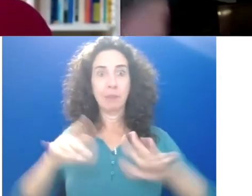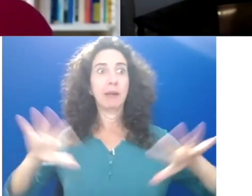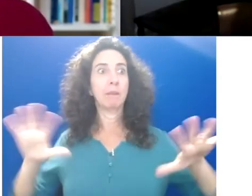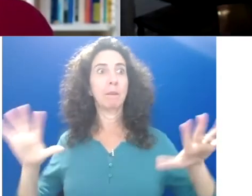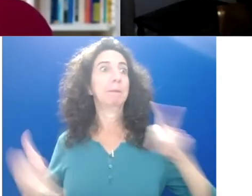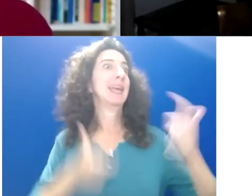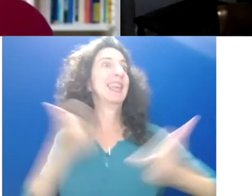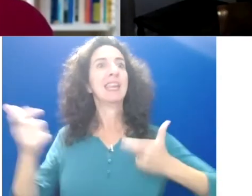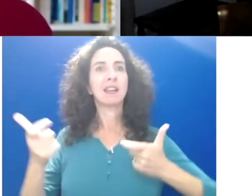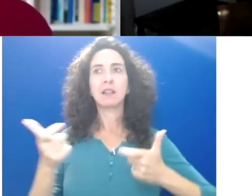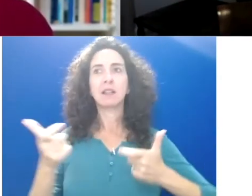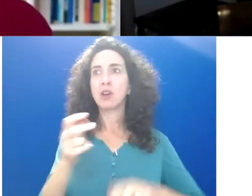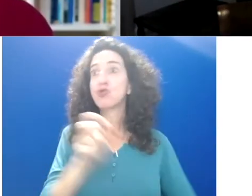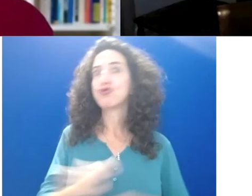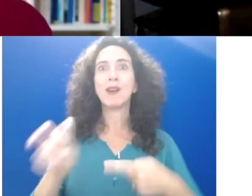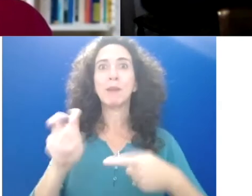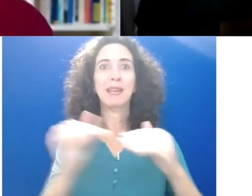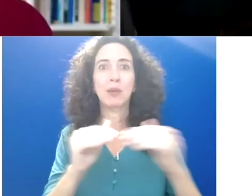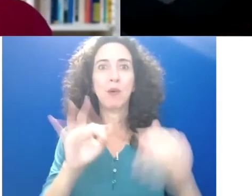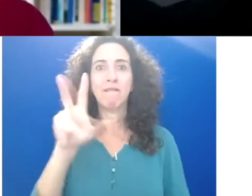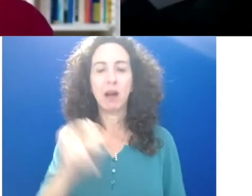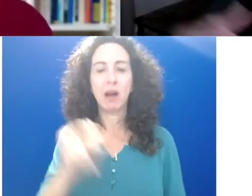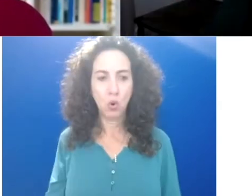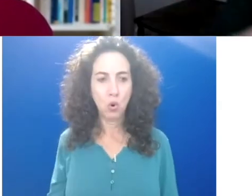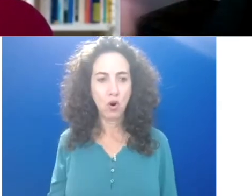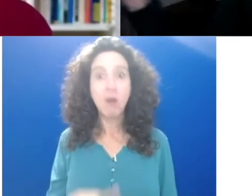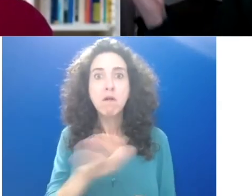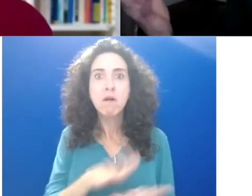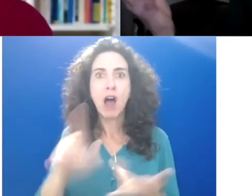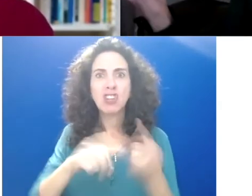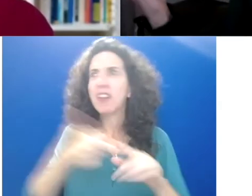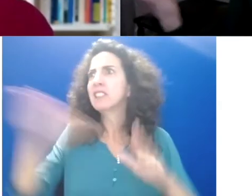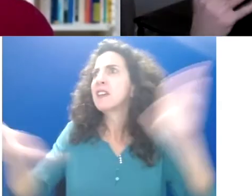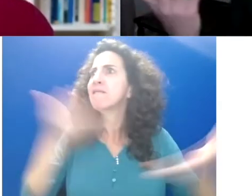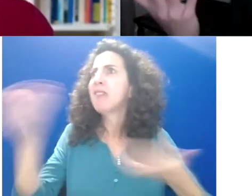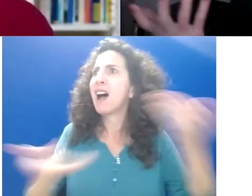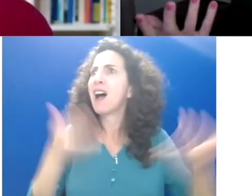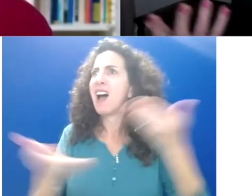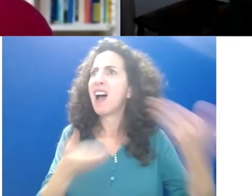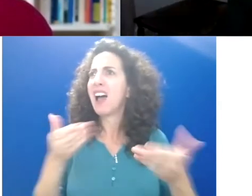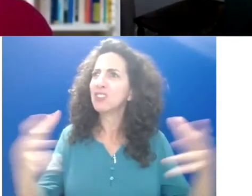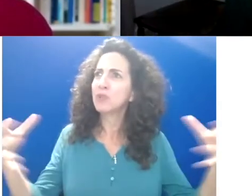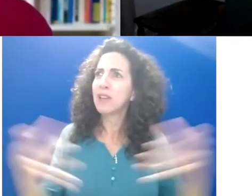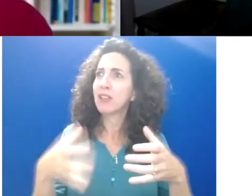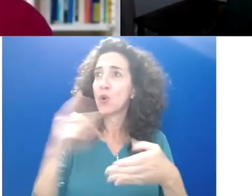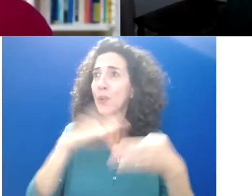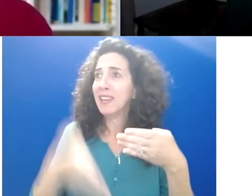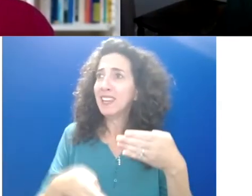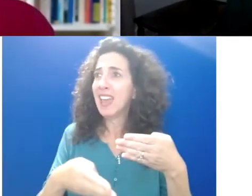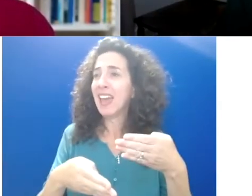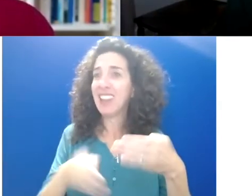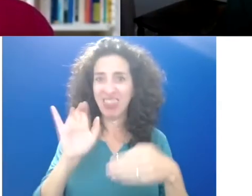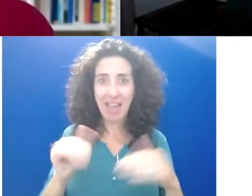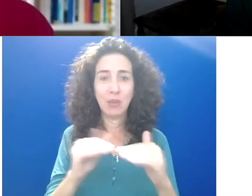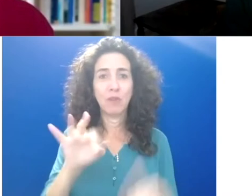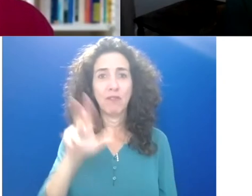or you know get together with your college friends for a weekend in some other place. And then you can feel like well you can't do that now so